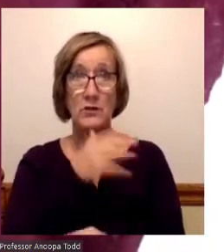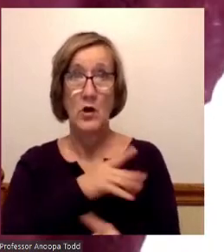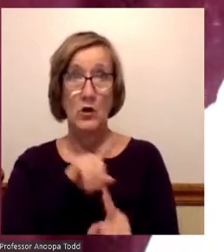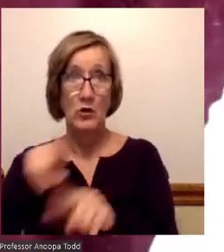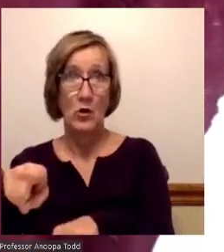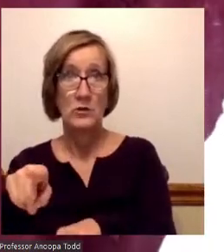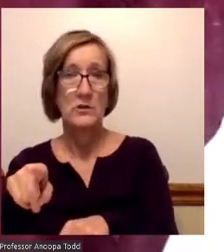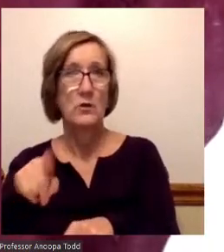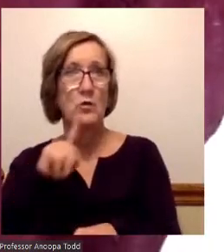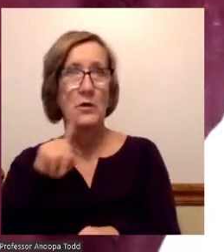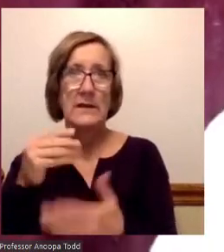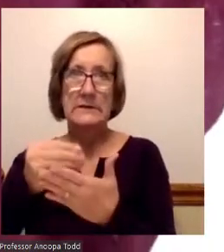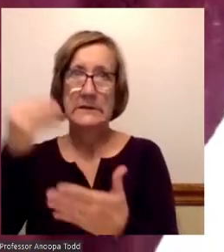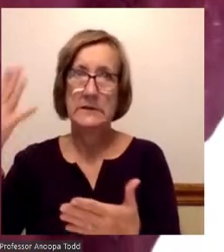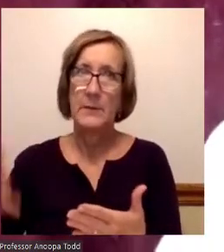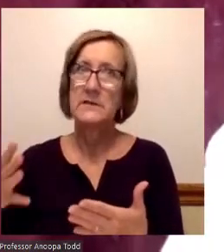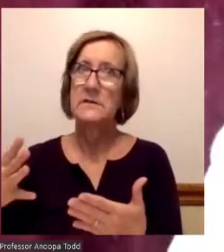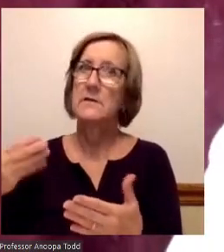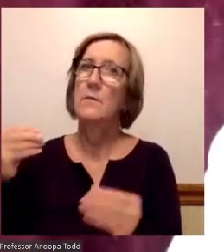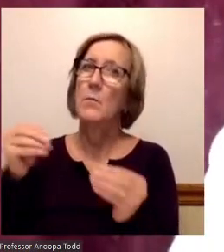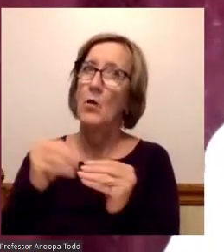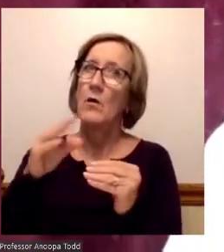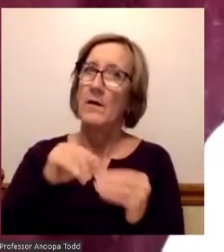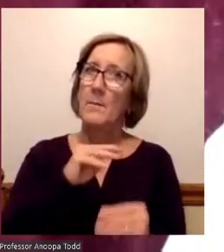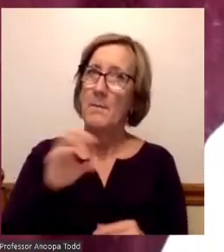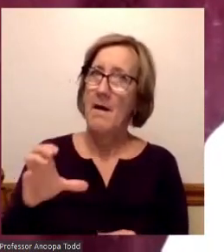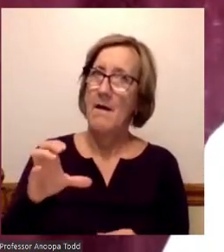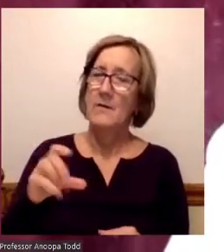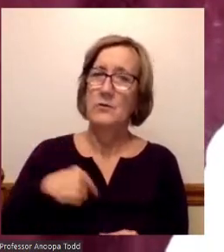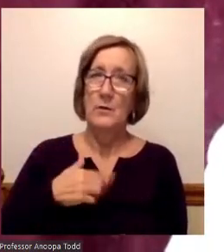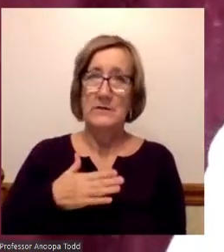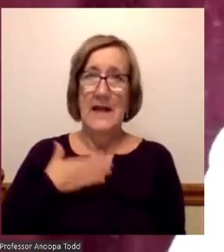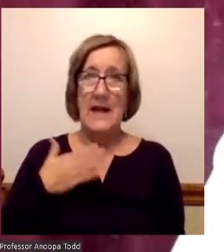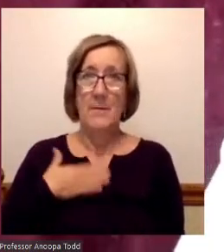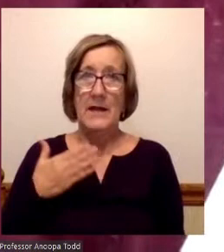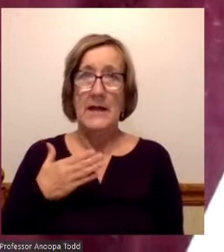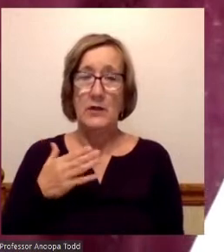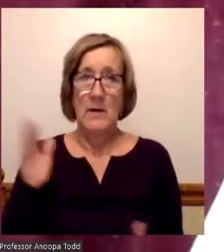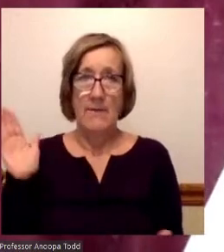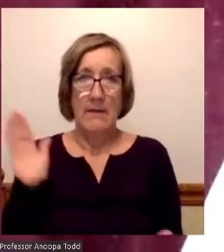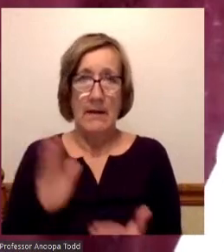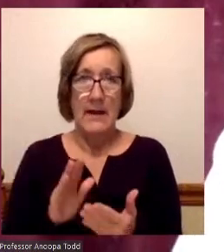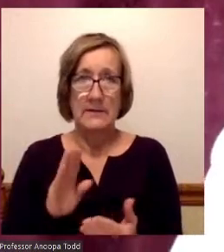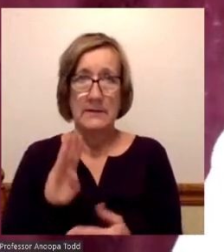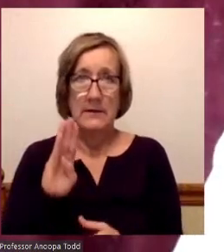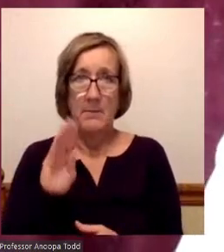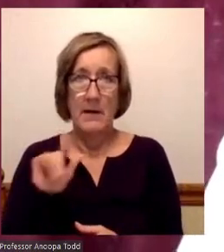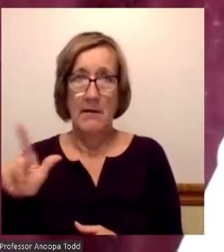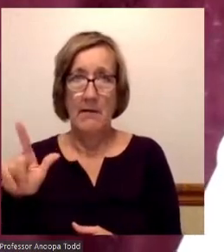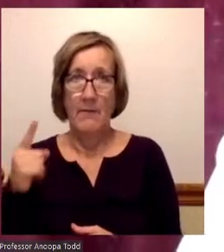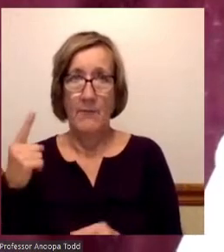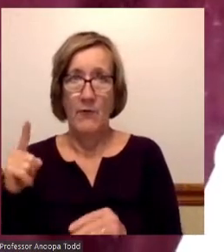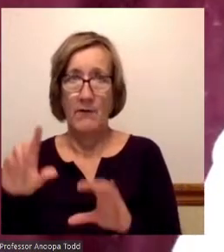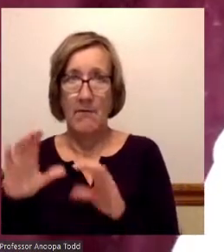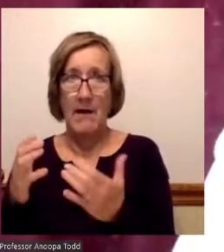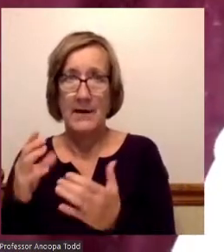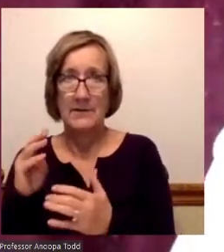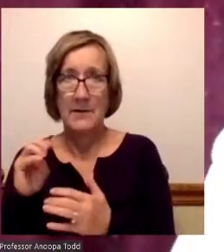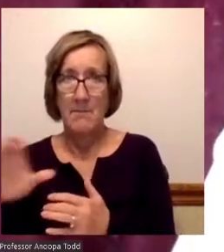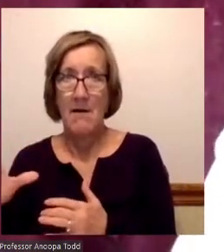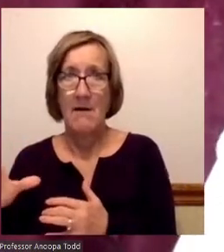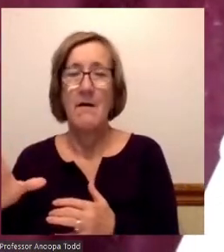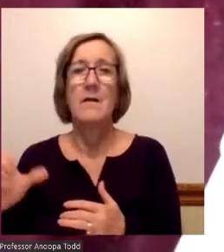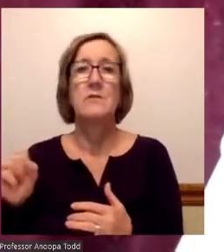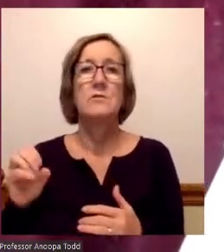expensive than Mott. So I was very happy to have that bill a little less. So also, Mott's